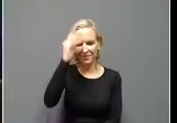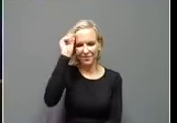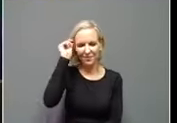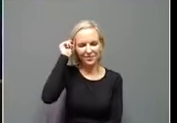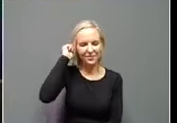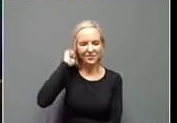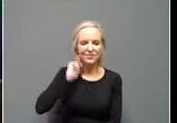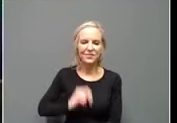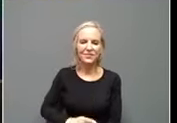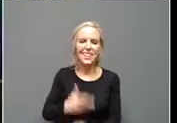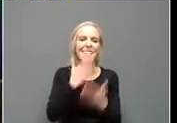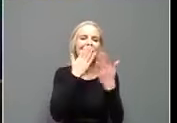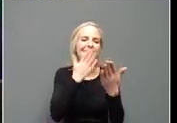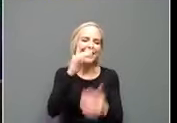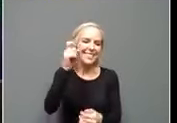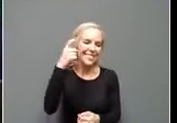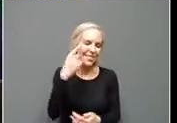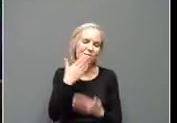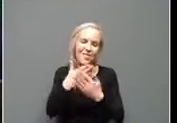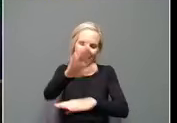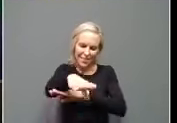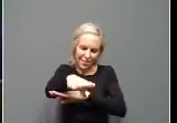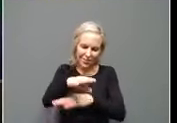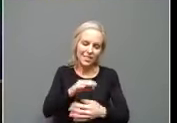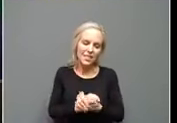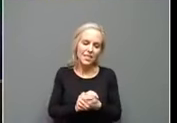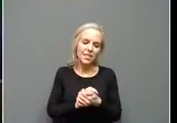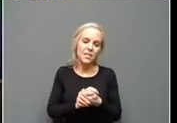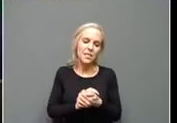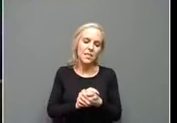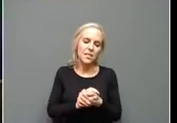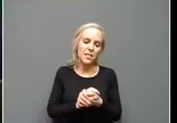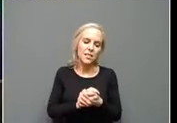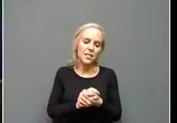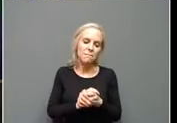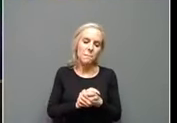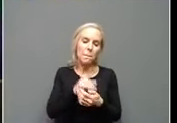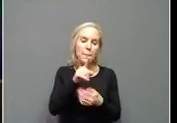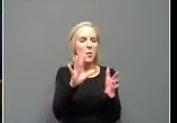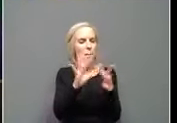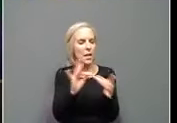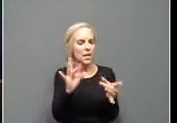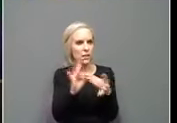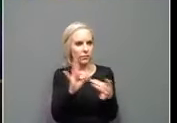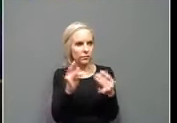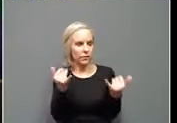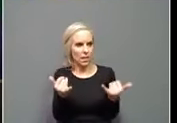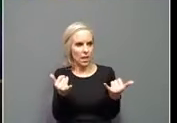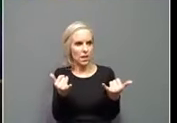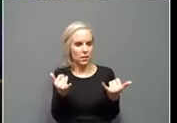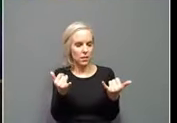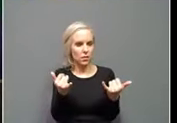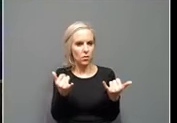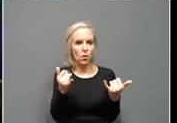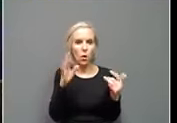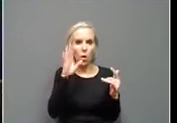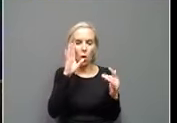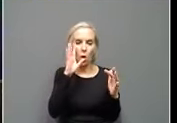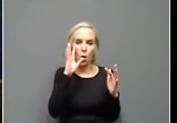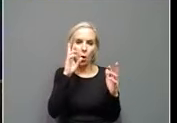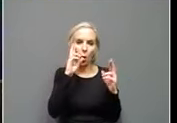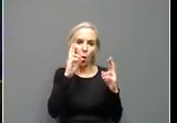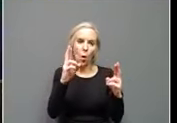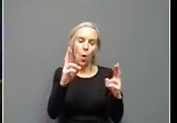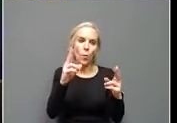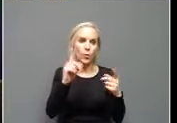Thank you, governor. And good afternoon. Um, you, uh, again mentioned today about the hope to lift all restrictions